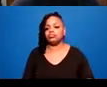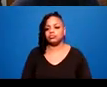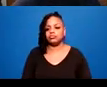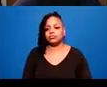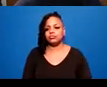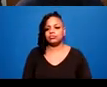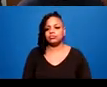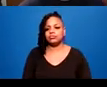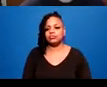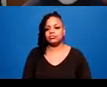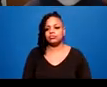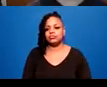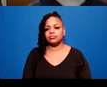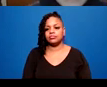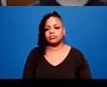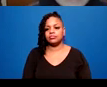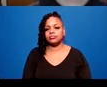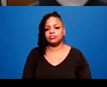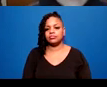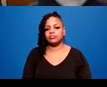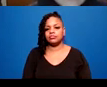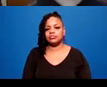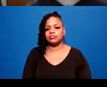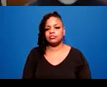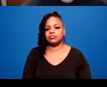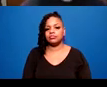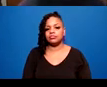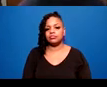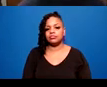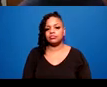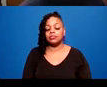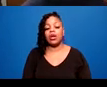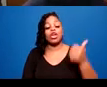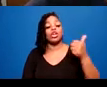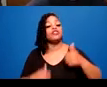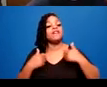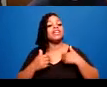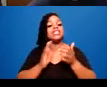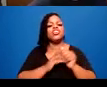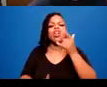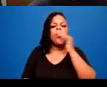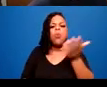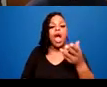Other survival skills could be perceptiveness or high observation skills.